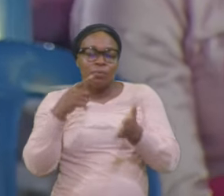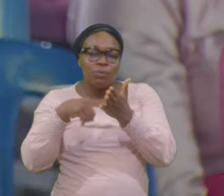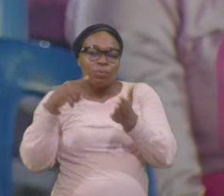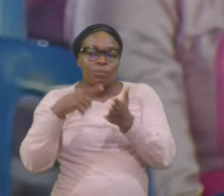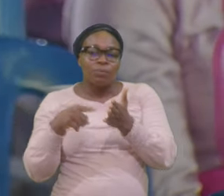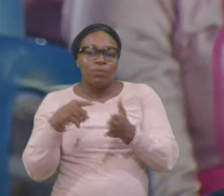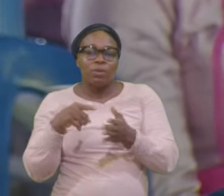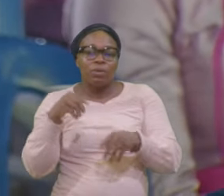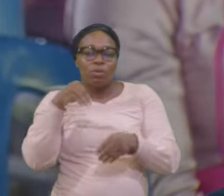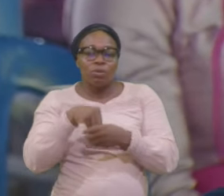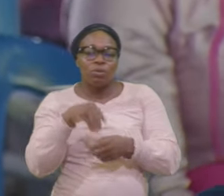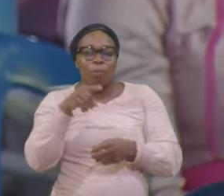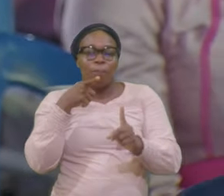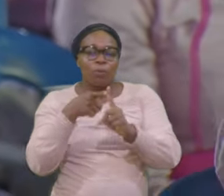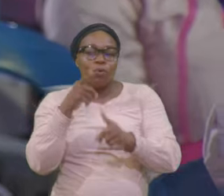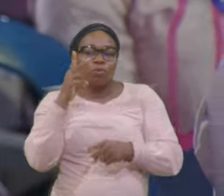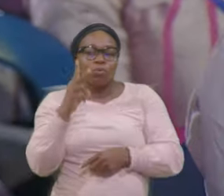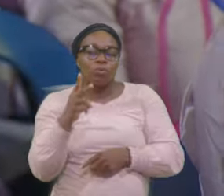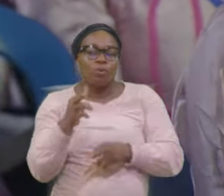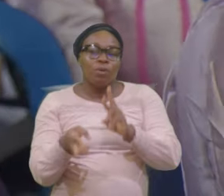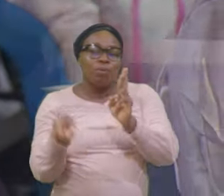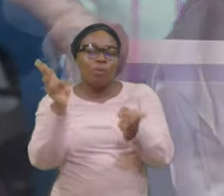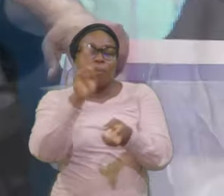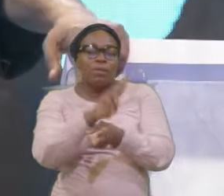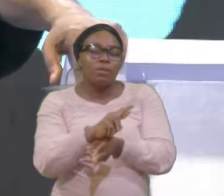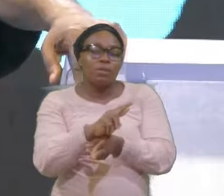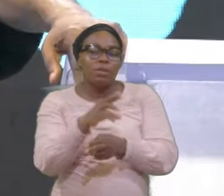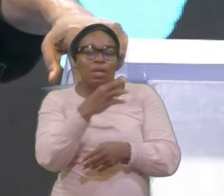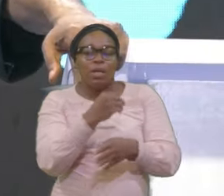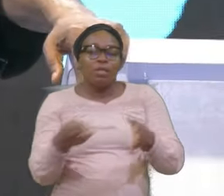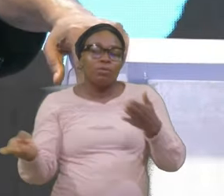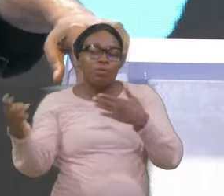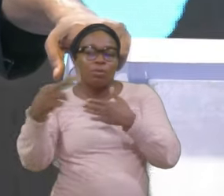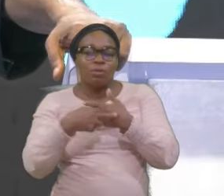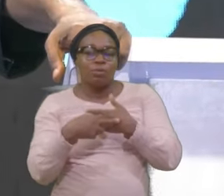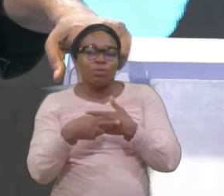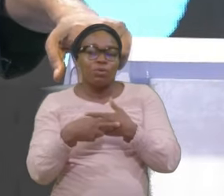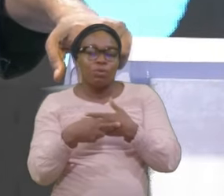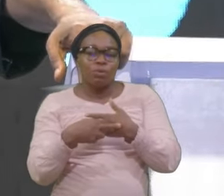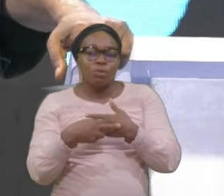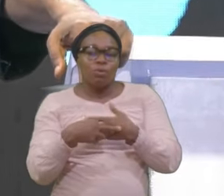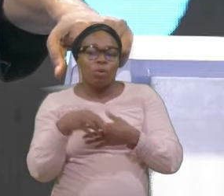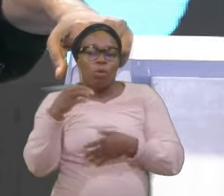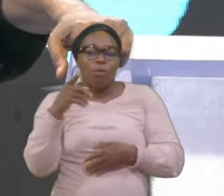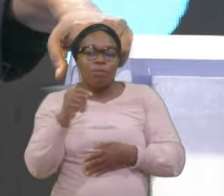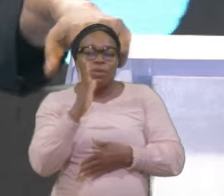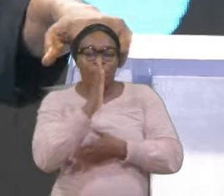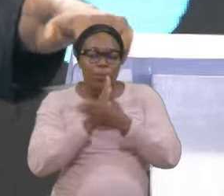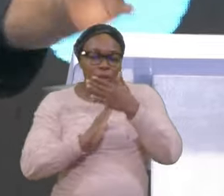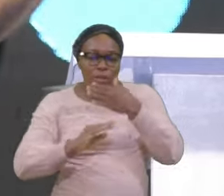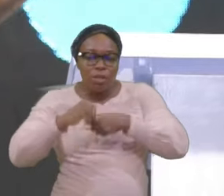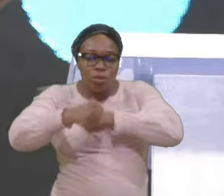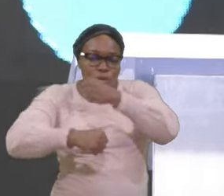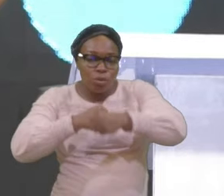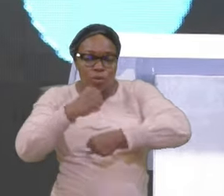number two Is the repentance And the restoration Of the penitent Suffer This